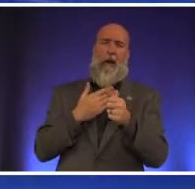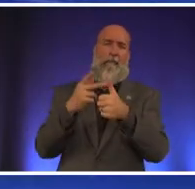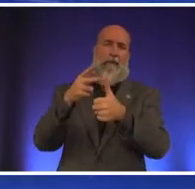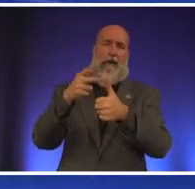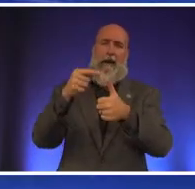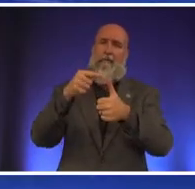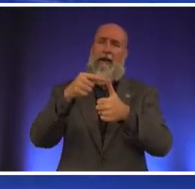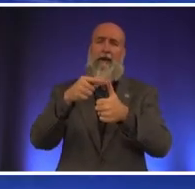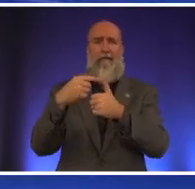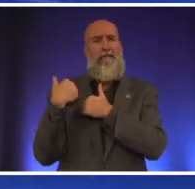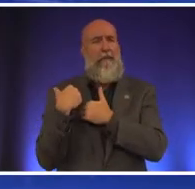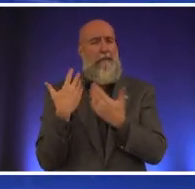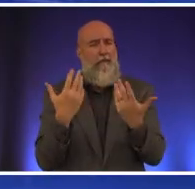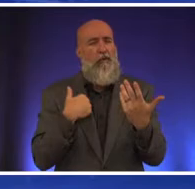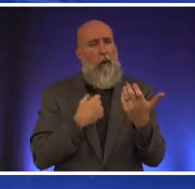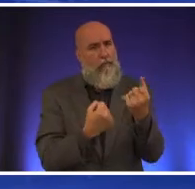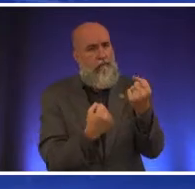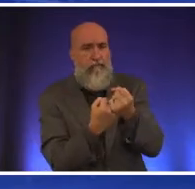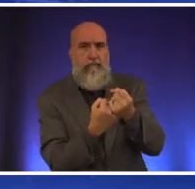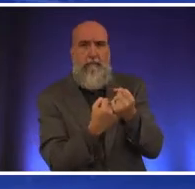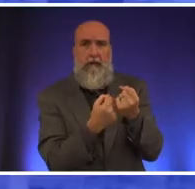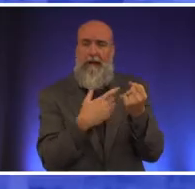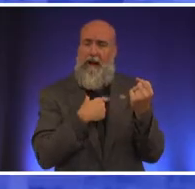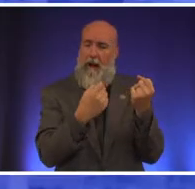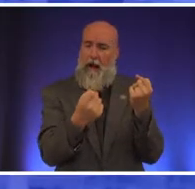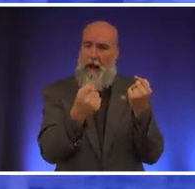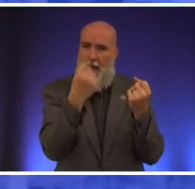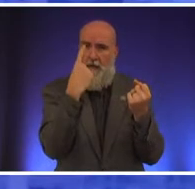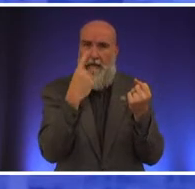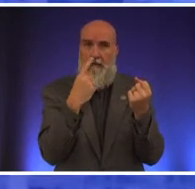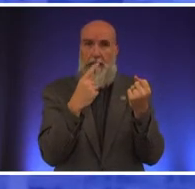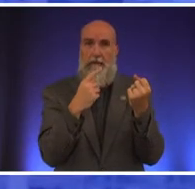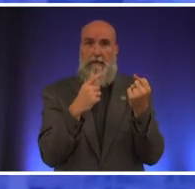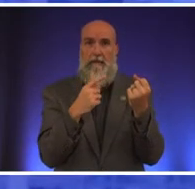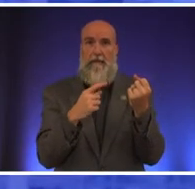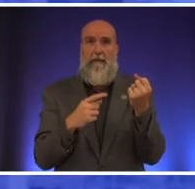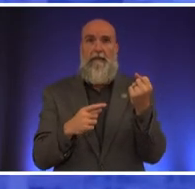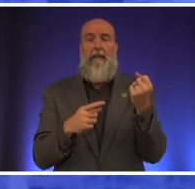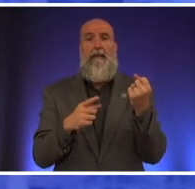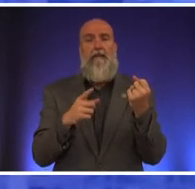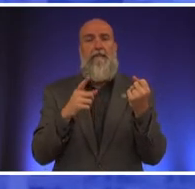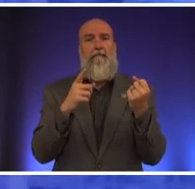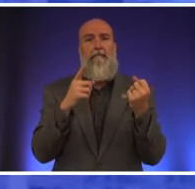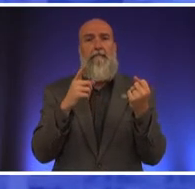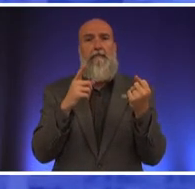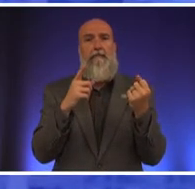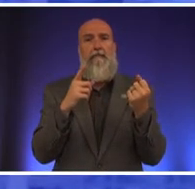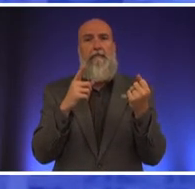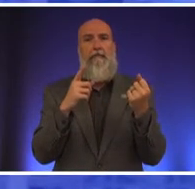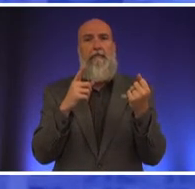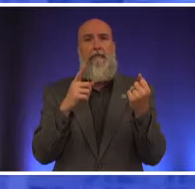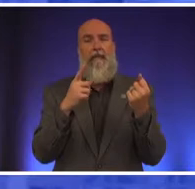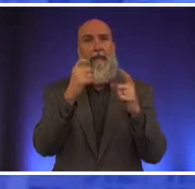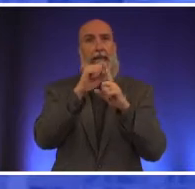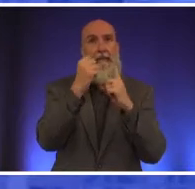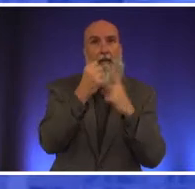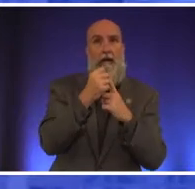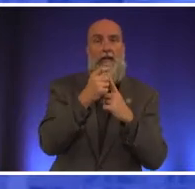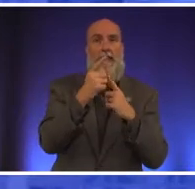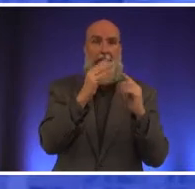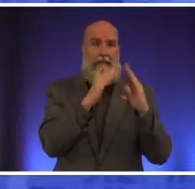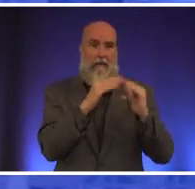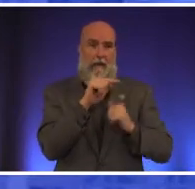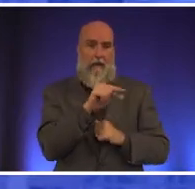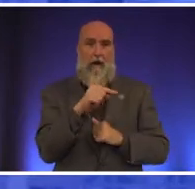fully support uh um i understand the the the the the situation downtown